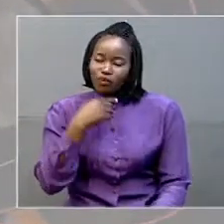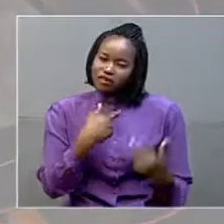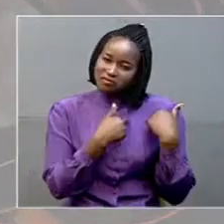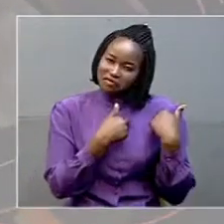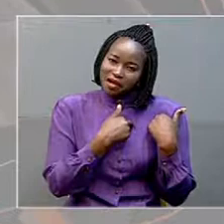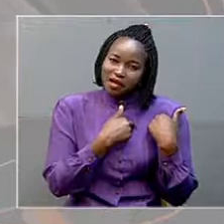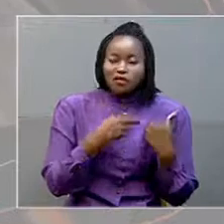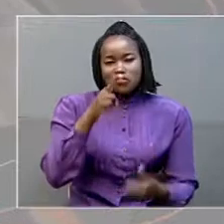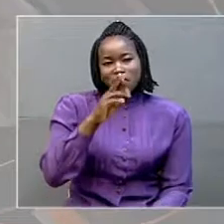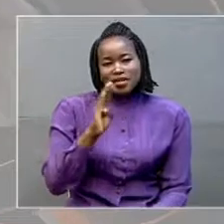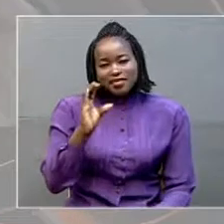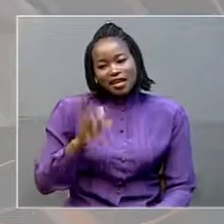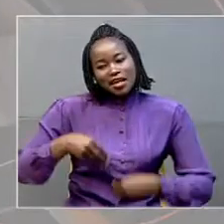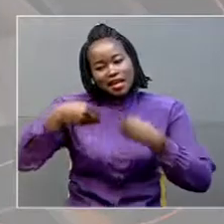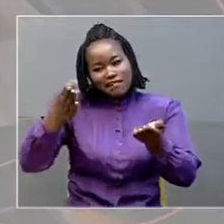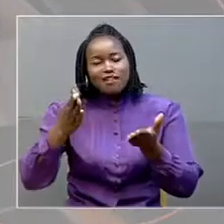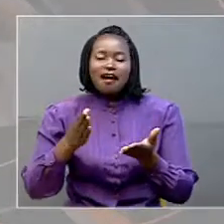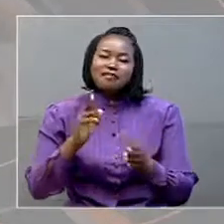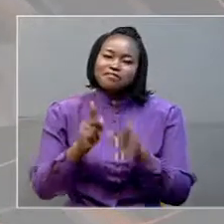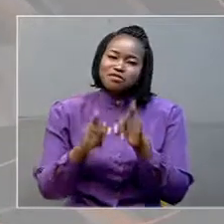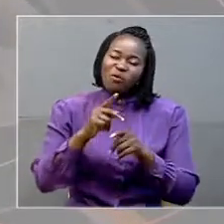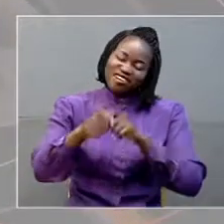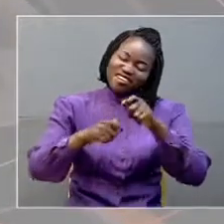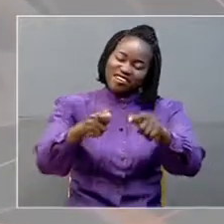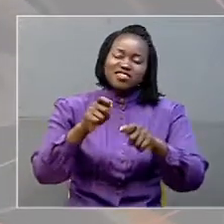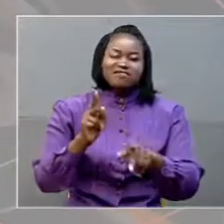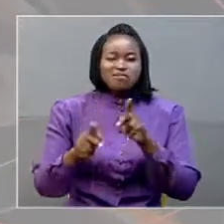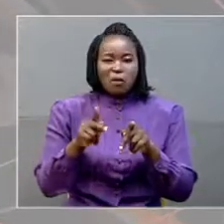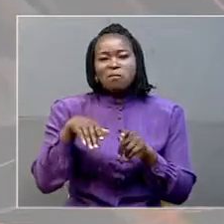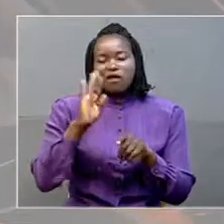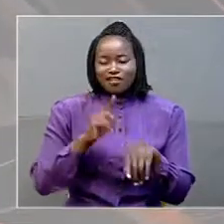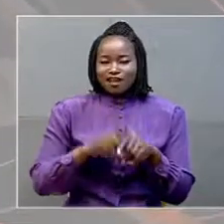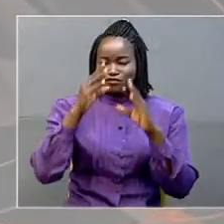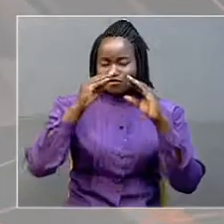is giving back to its listeners and viewers during the festive season.